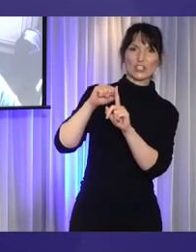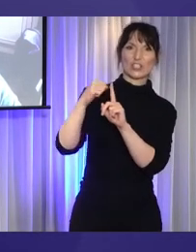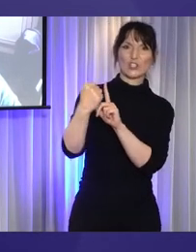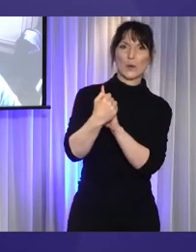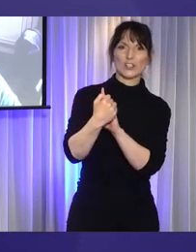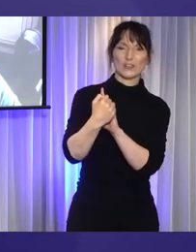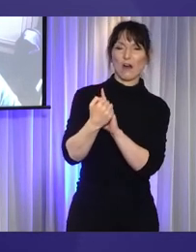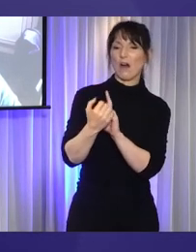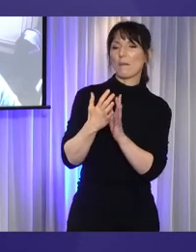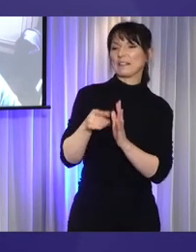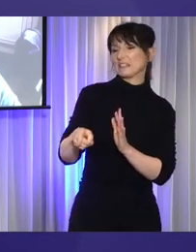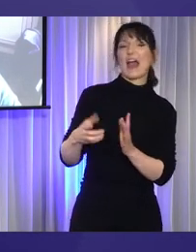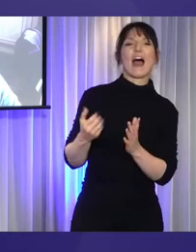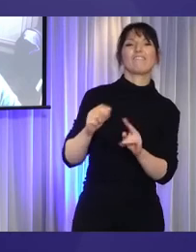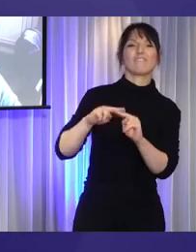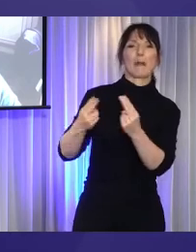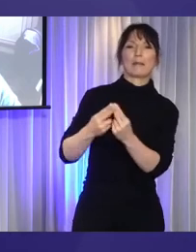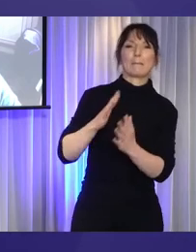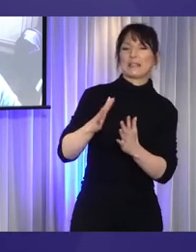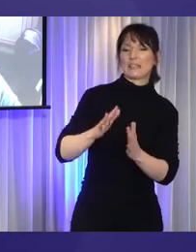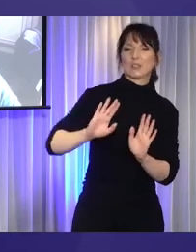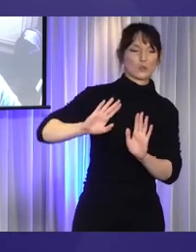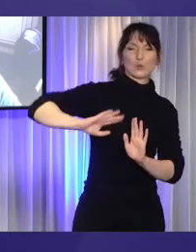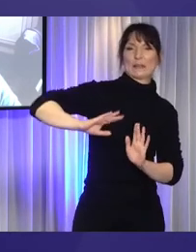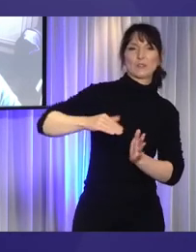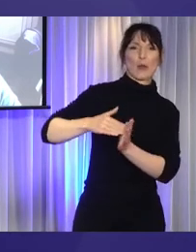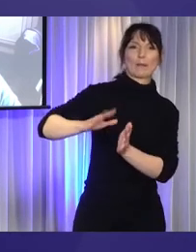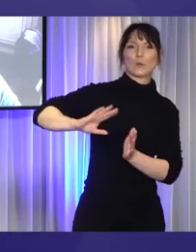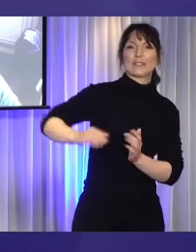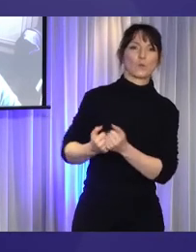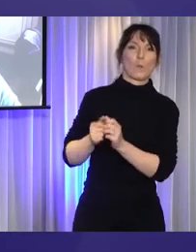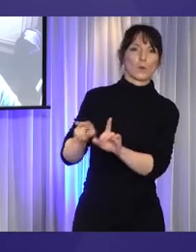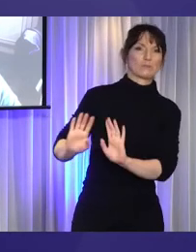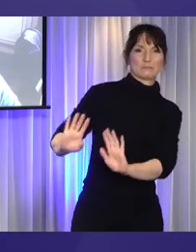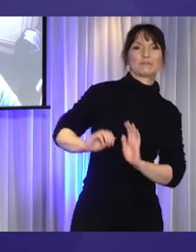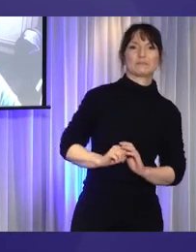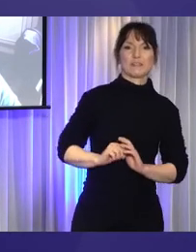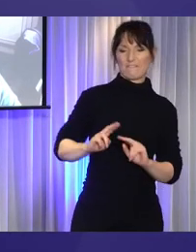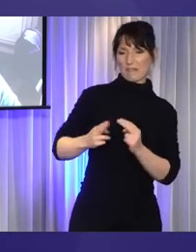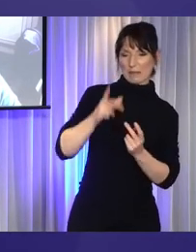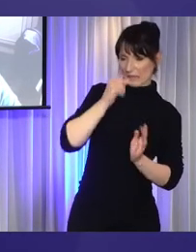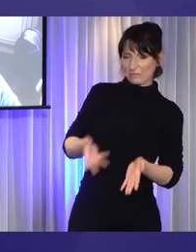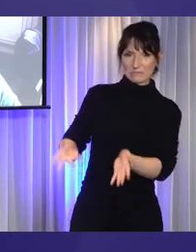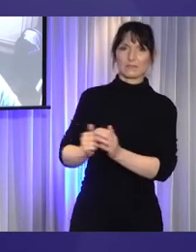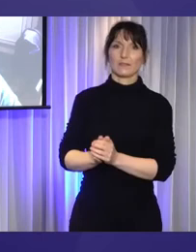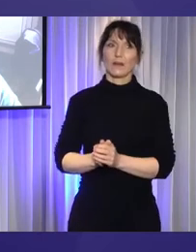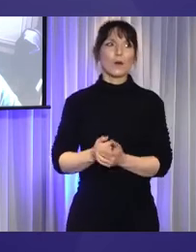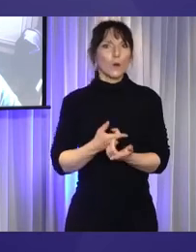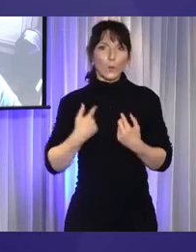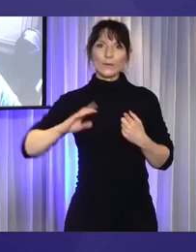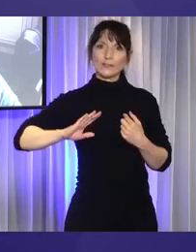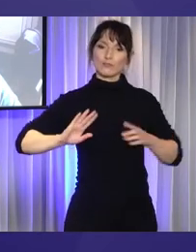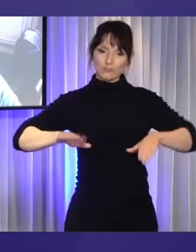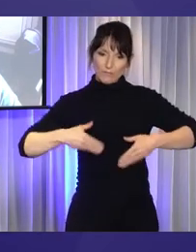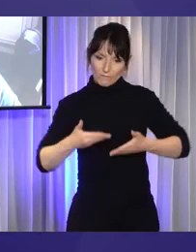not fully engage with me. So we need to provide training for the